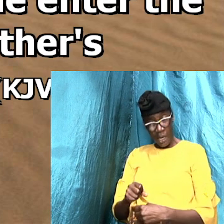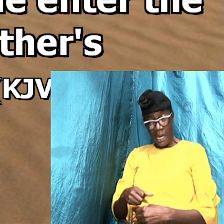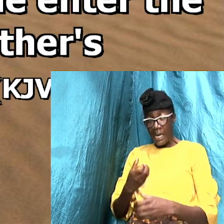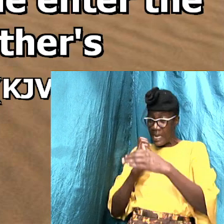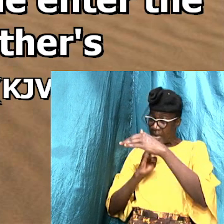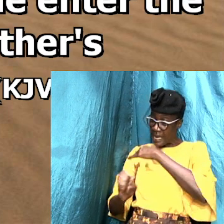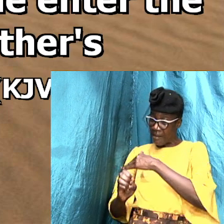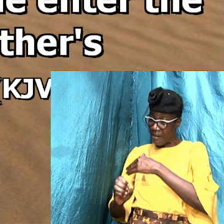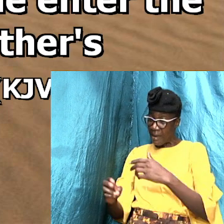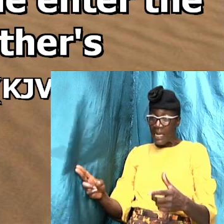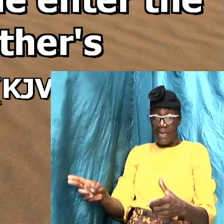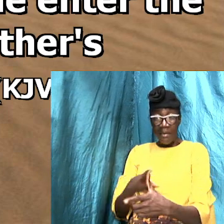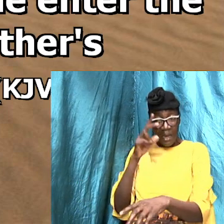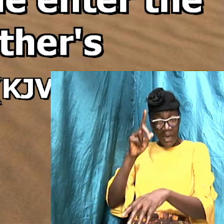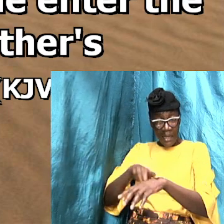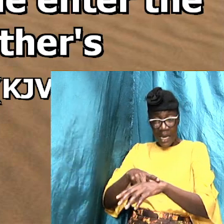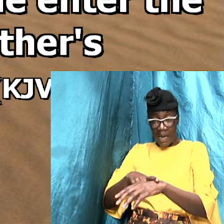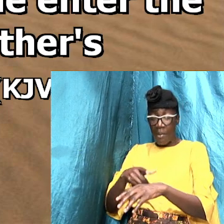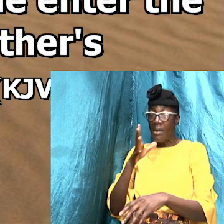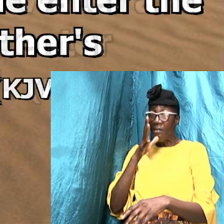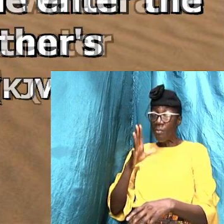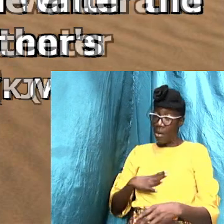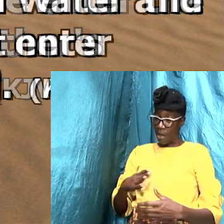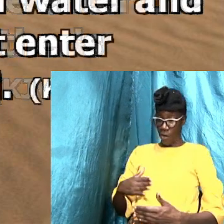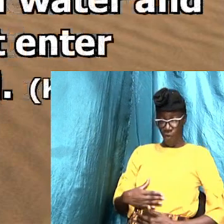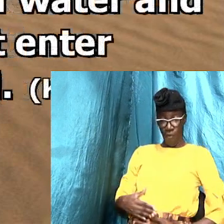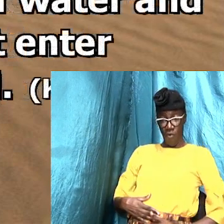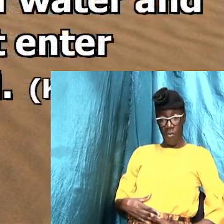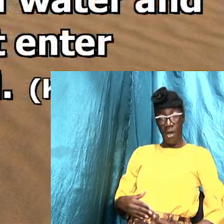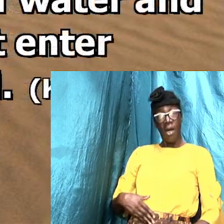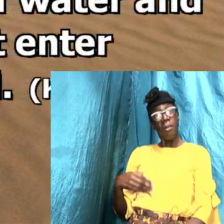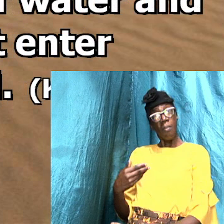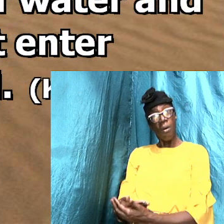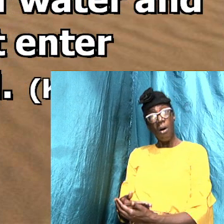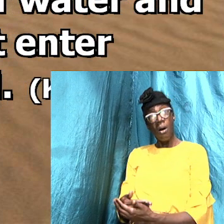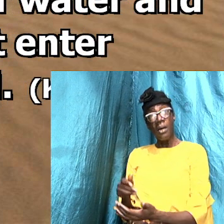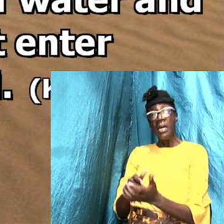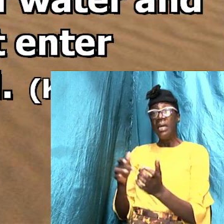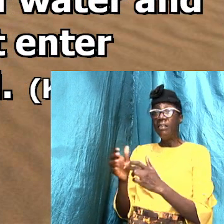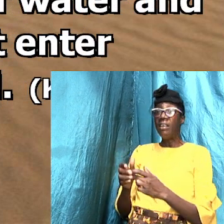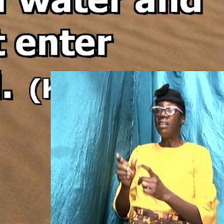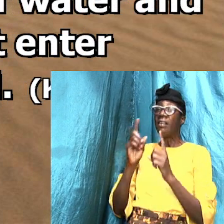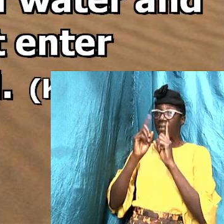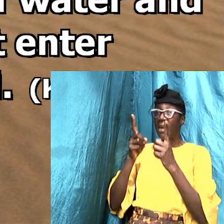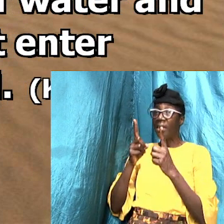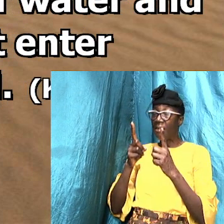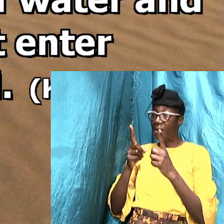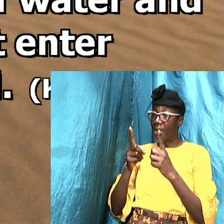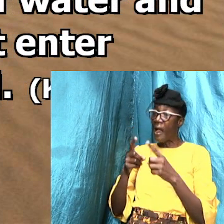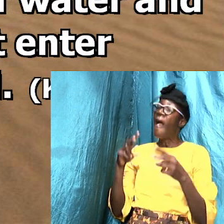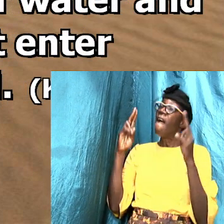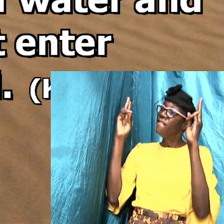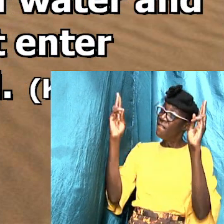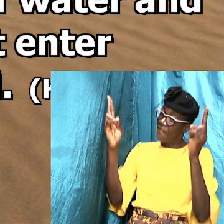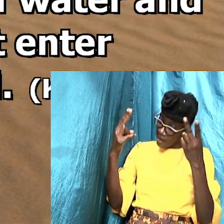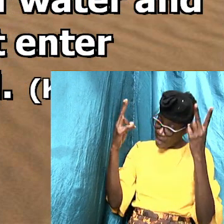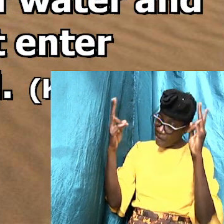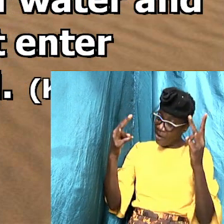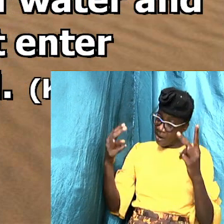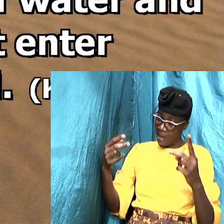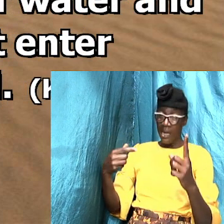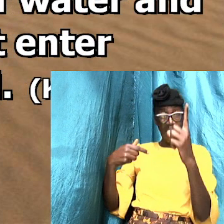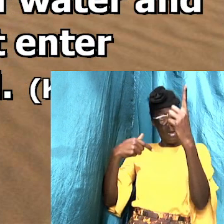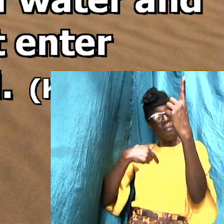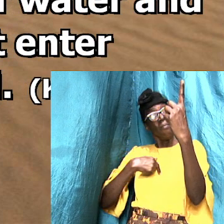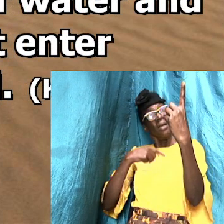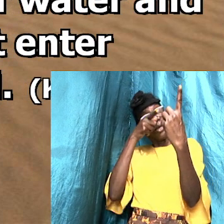time into his mother's womb and be born? Jesus answered, Verily, verily, I say unto